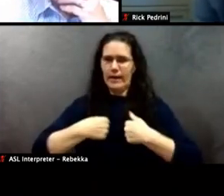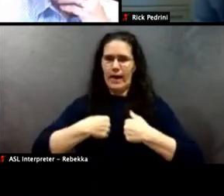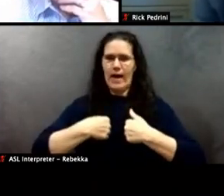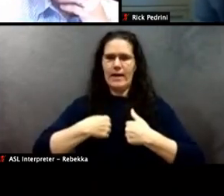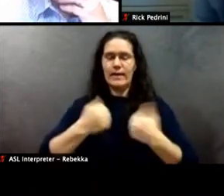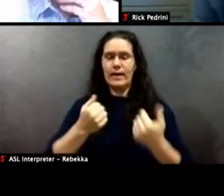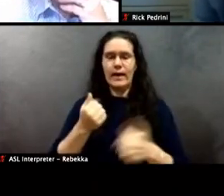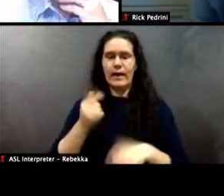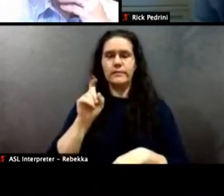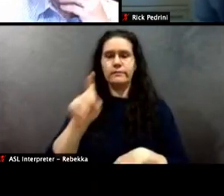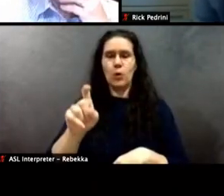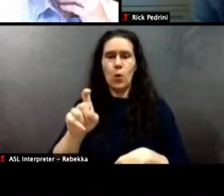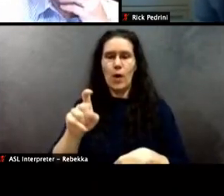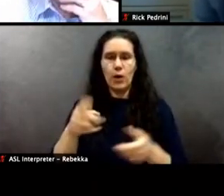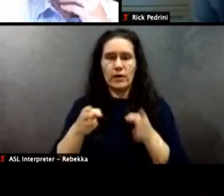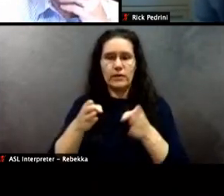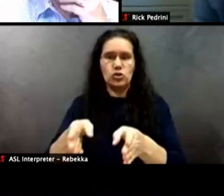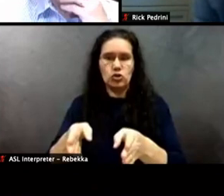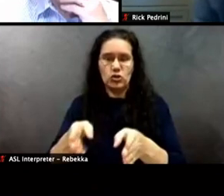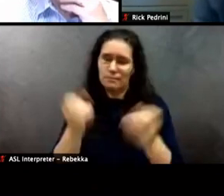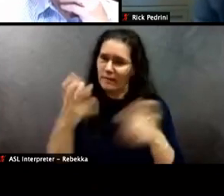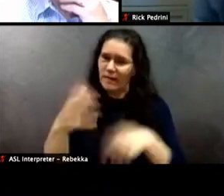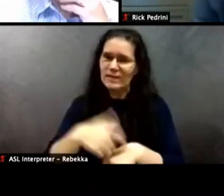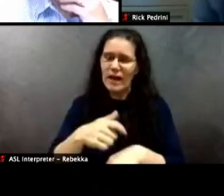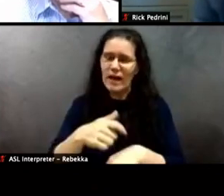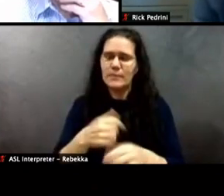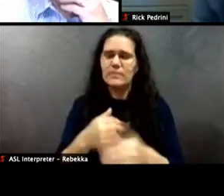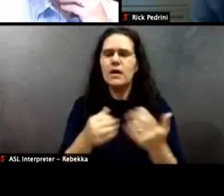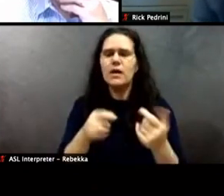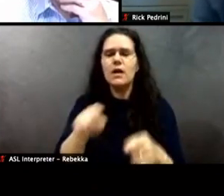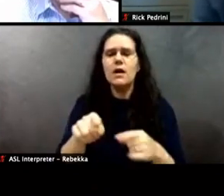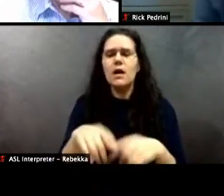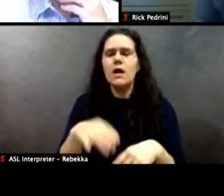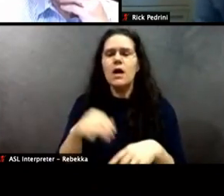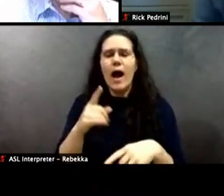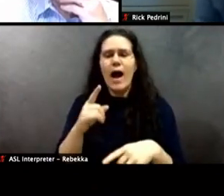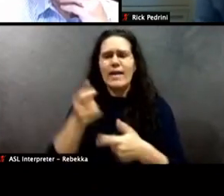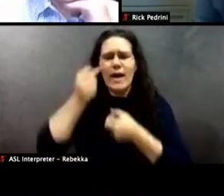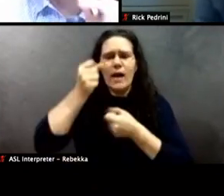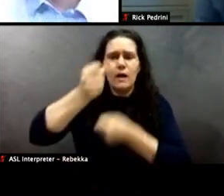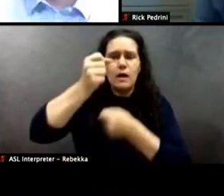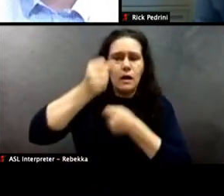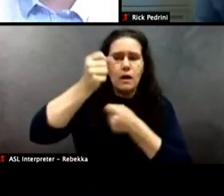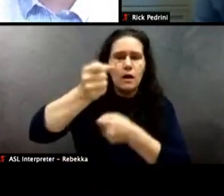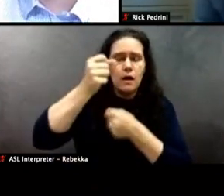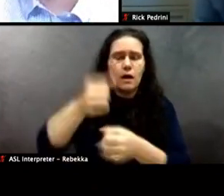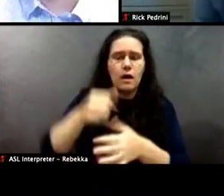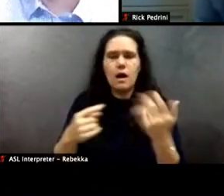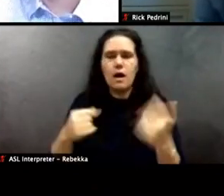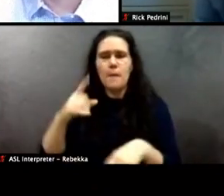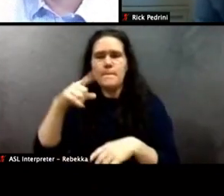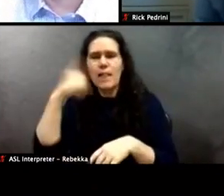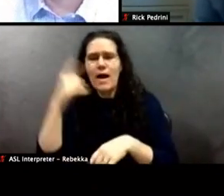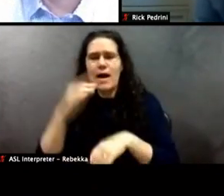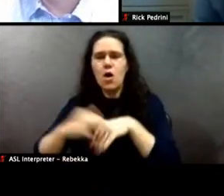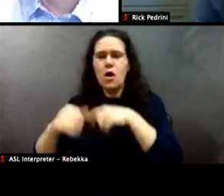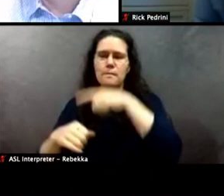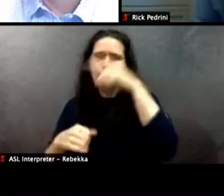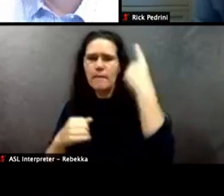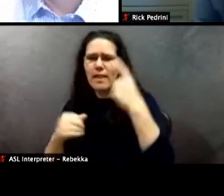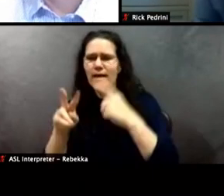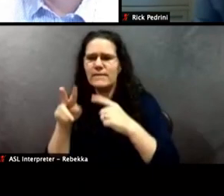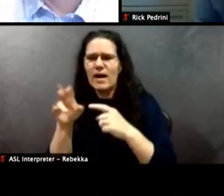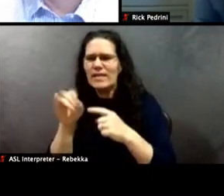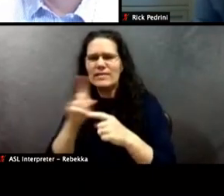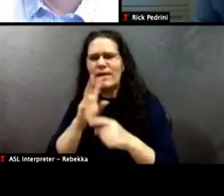done it many times on black on black violence unless we change the social determinants of violence. The poverty,